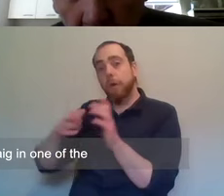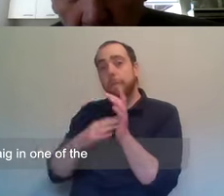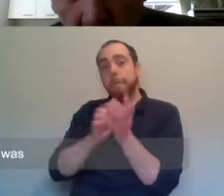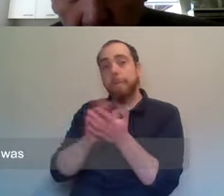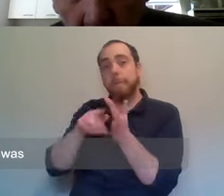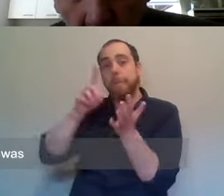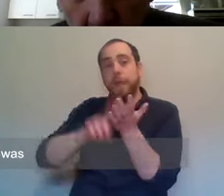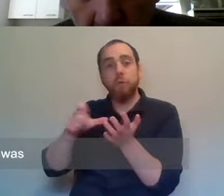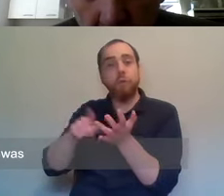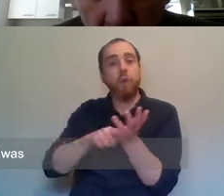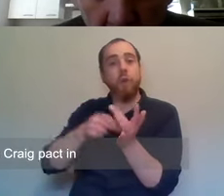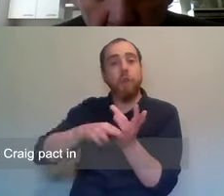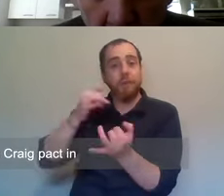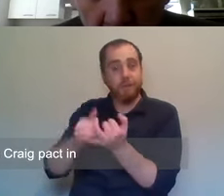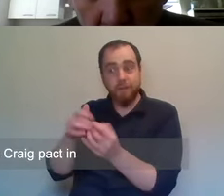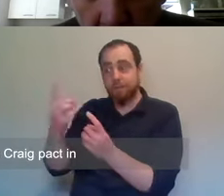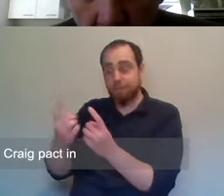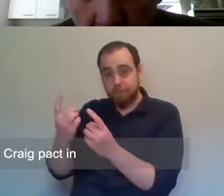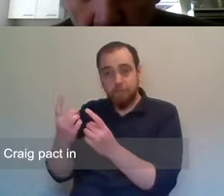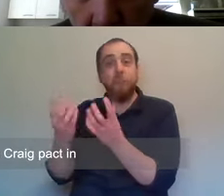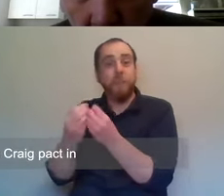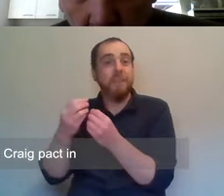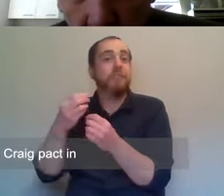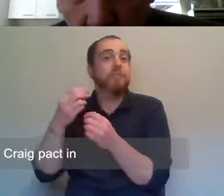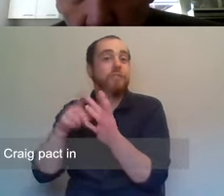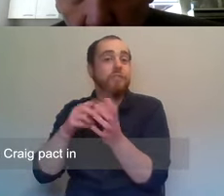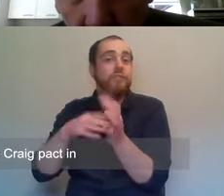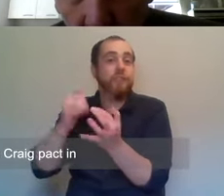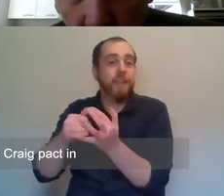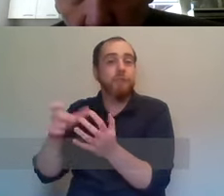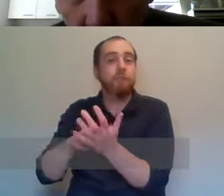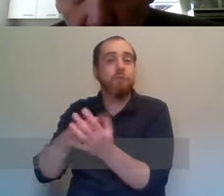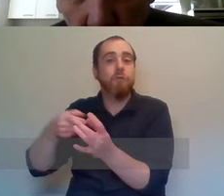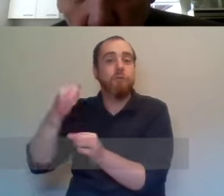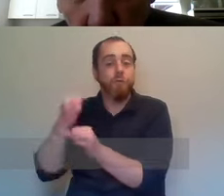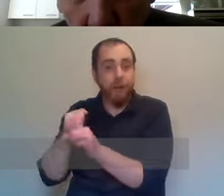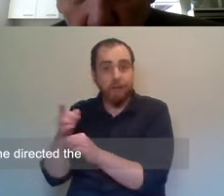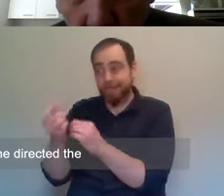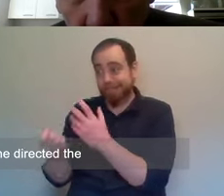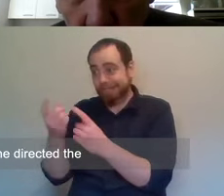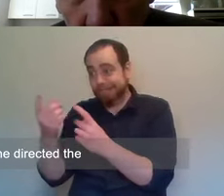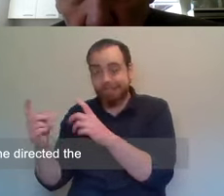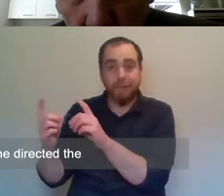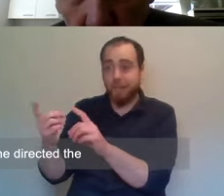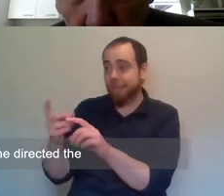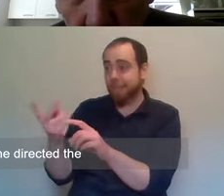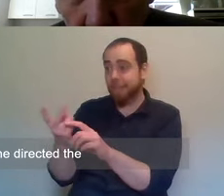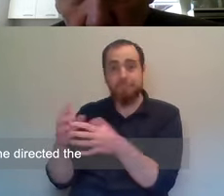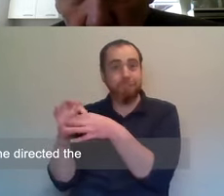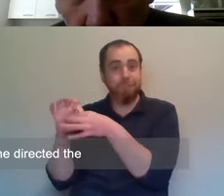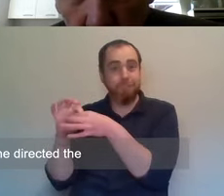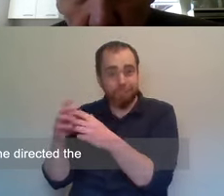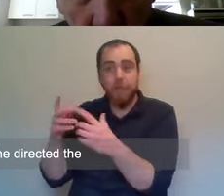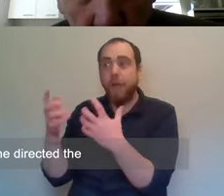one of the meetings that was formed past the, uh, Collins Craig Pact in 1922, how he organized and how he